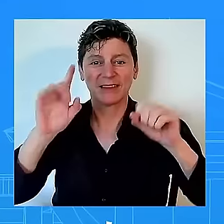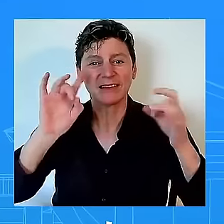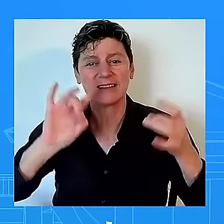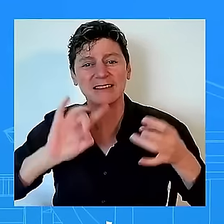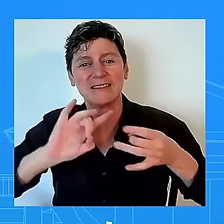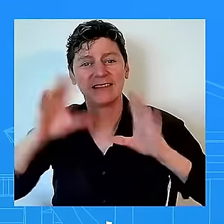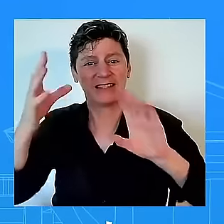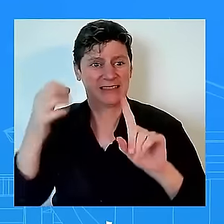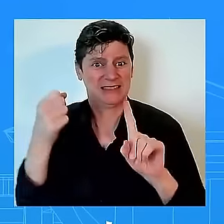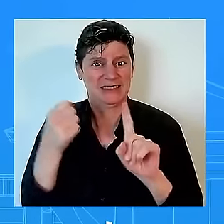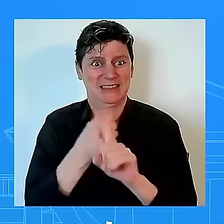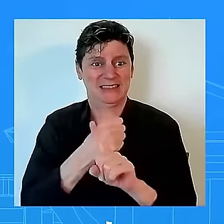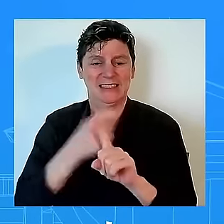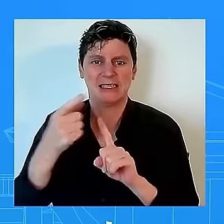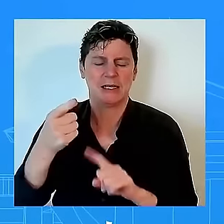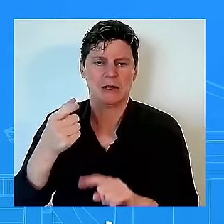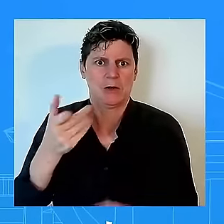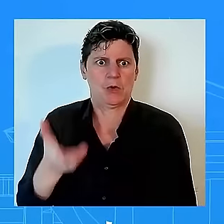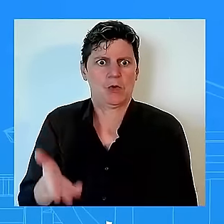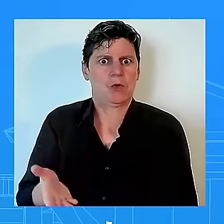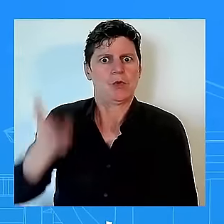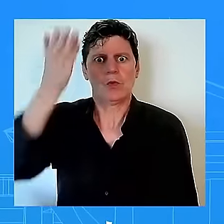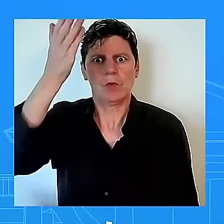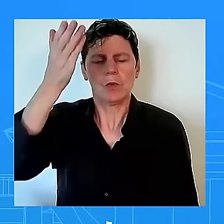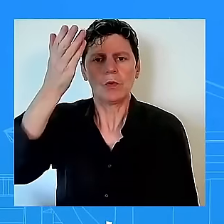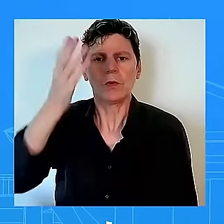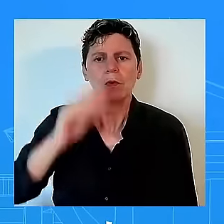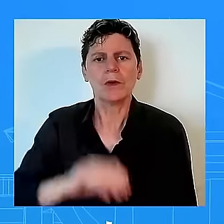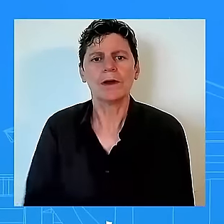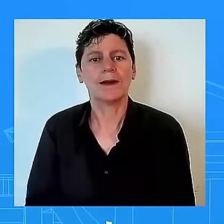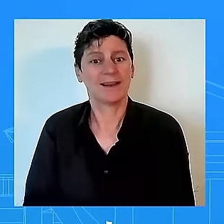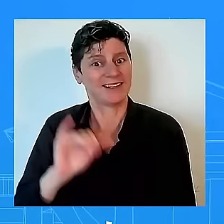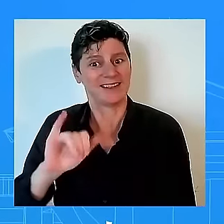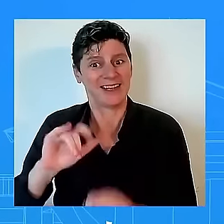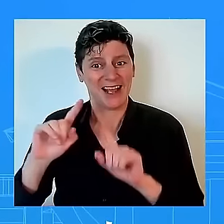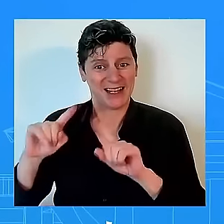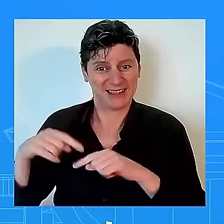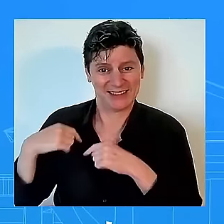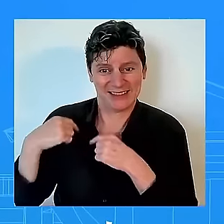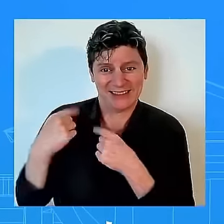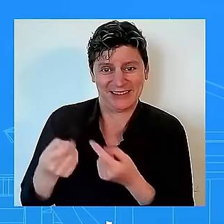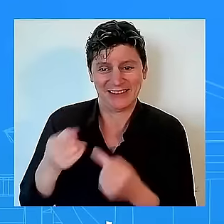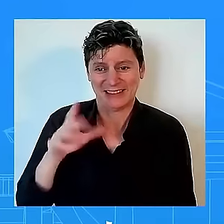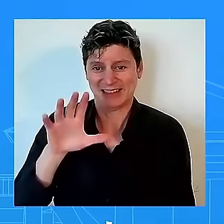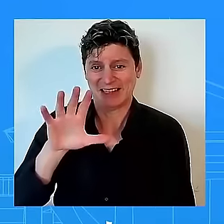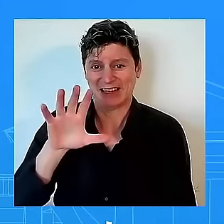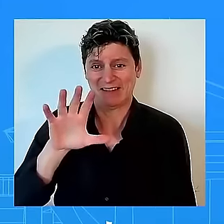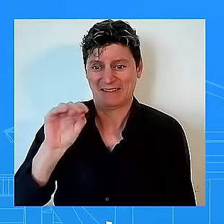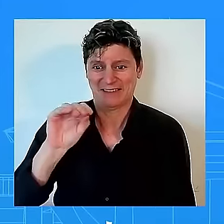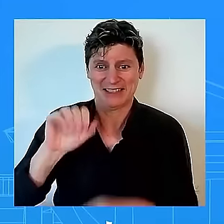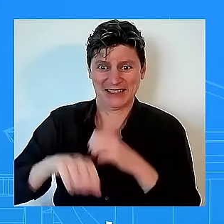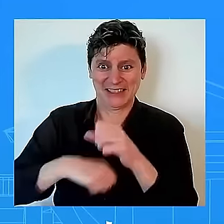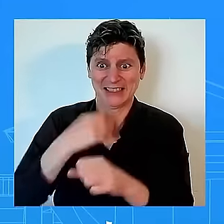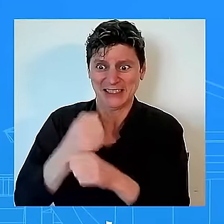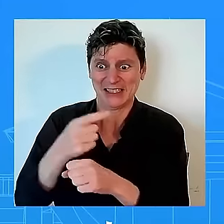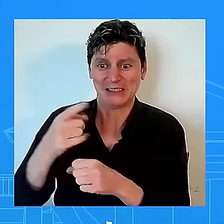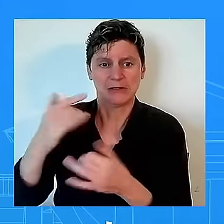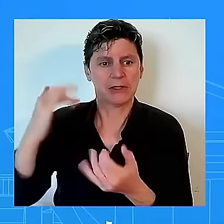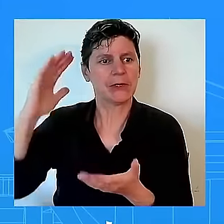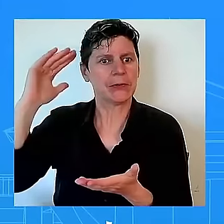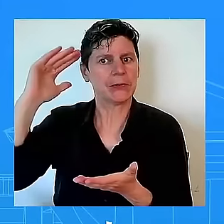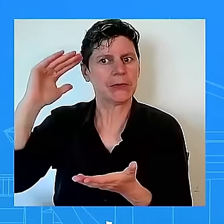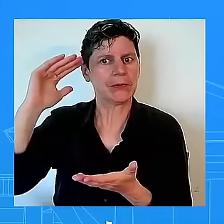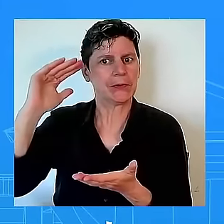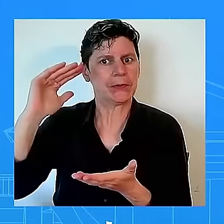50 it's at a 50-year low and so uh we're able to negotiate lower drug prices we are beating big pharma something